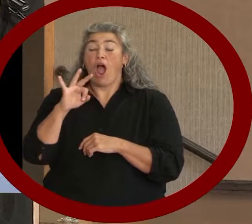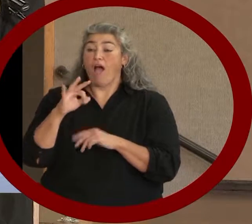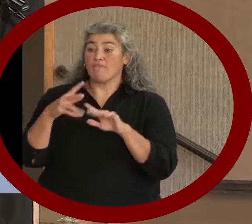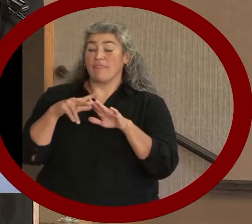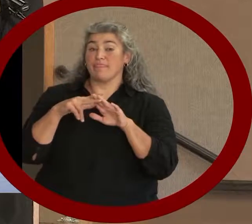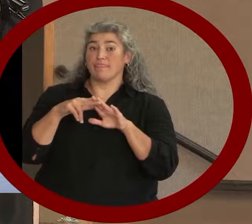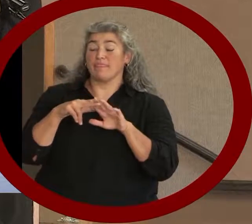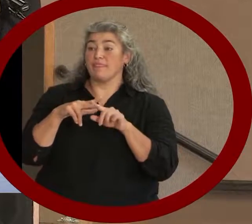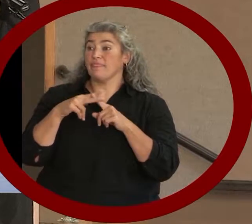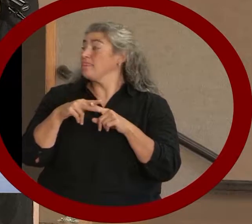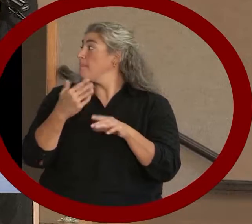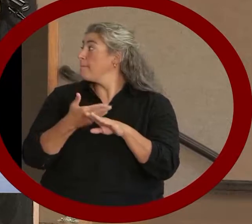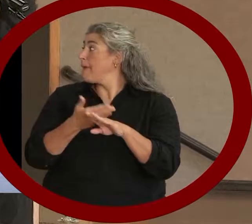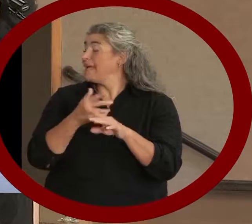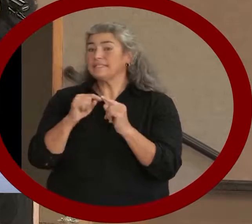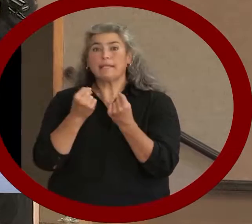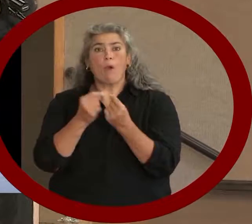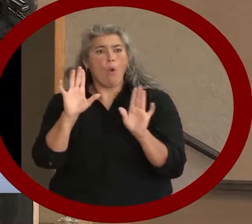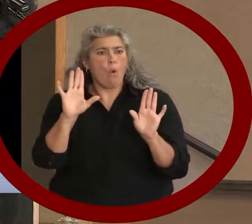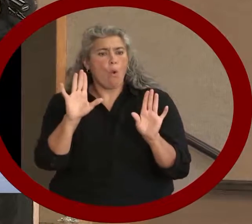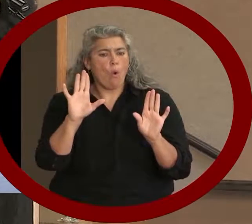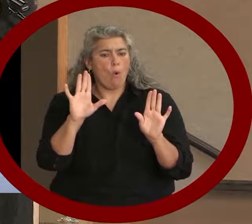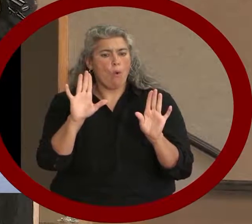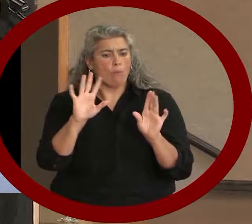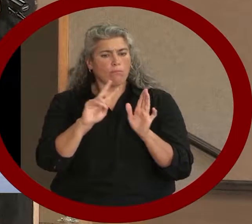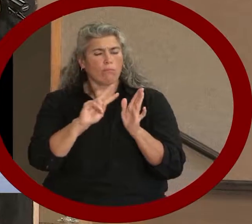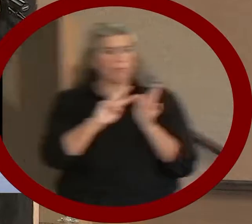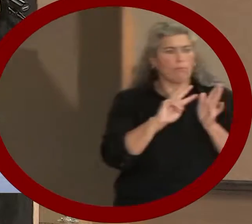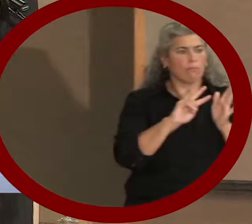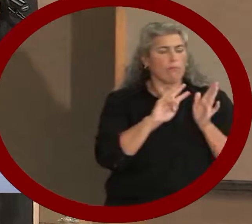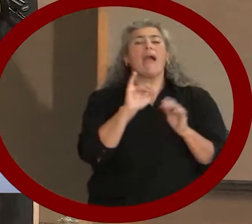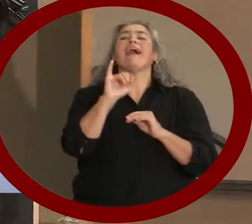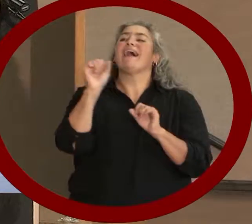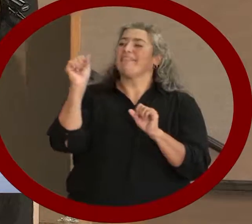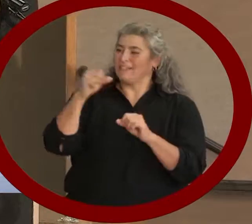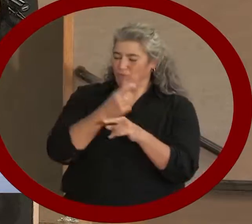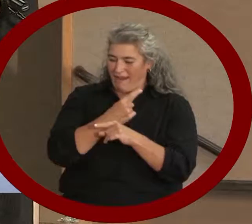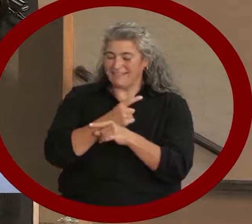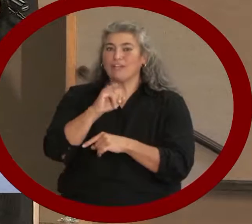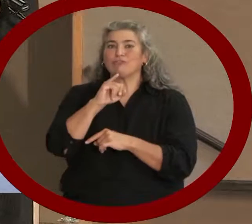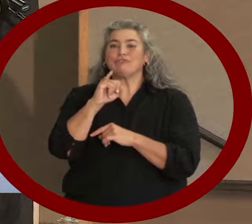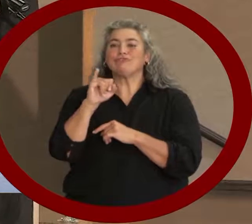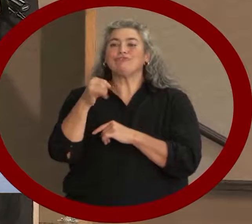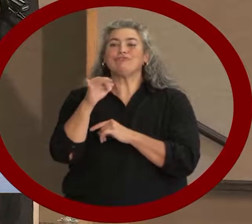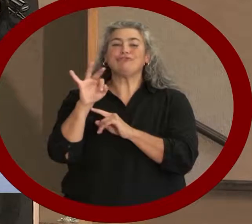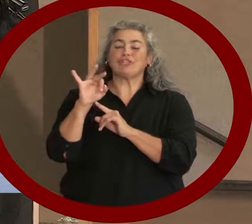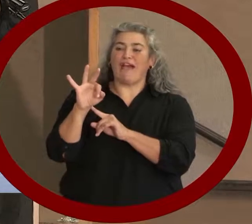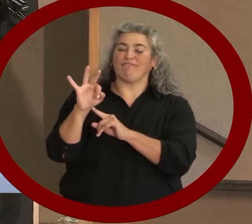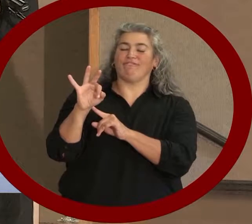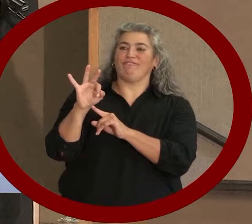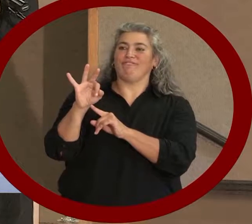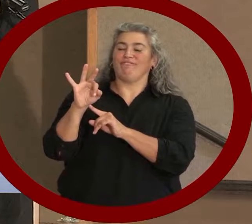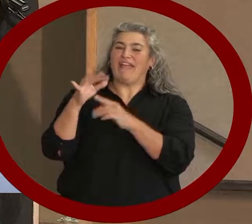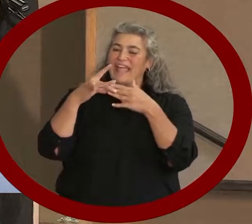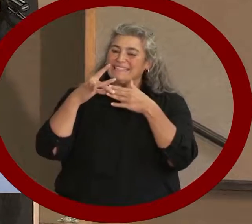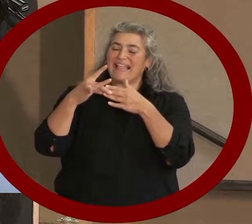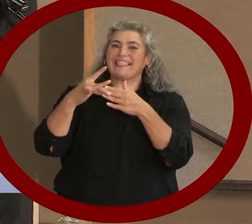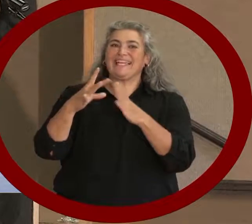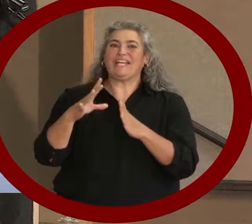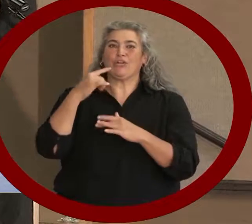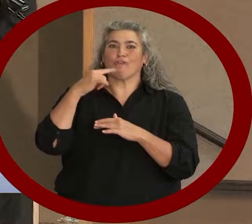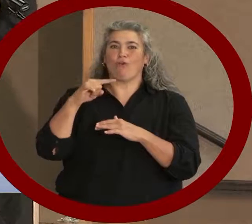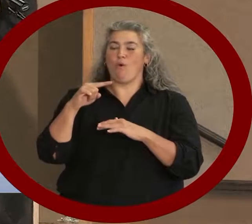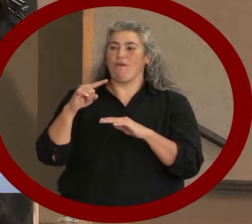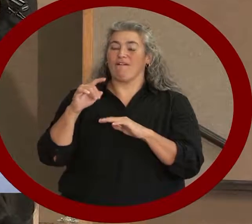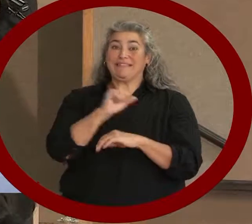team, Oh, excuse me, I think I might have jumped here a little bit. No, Jeff is doing that. He has taken the lead both in terms of bringing on